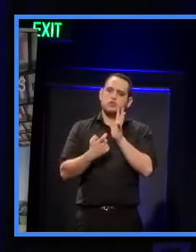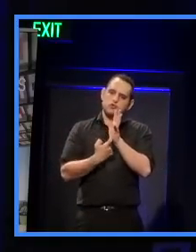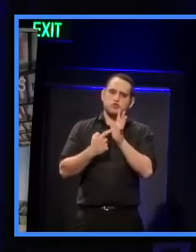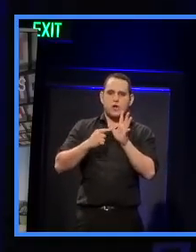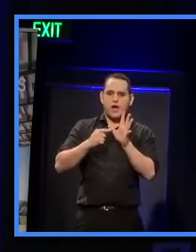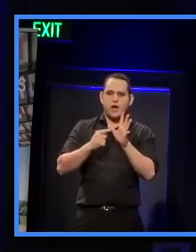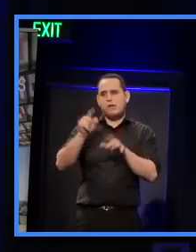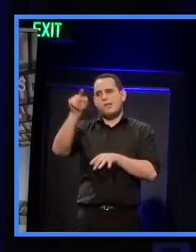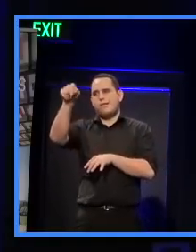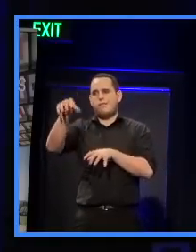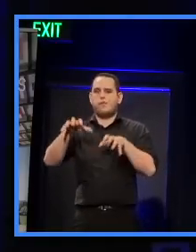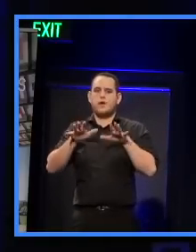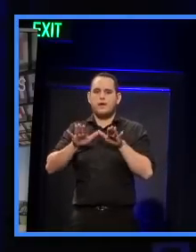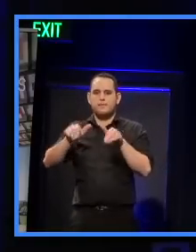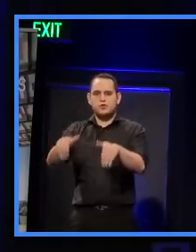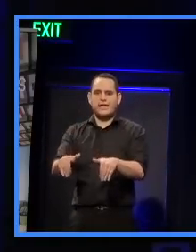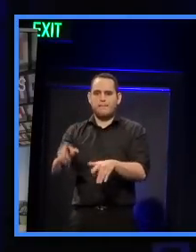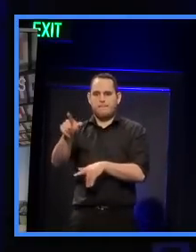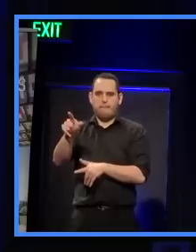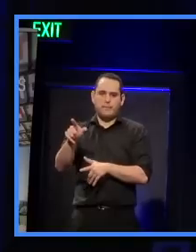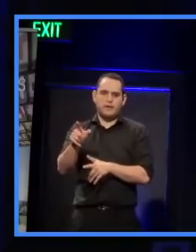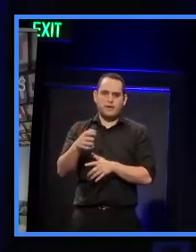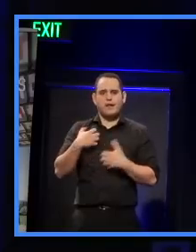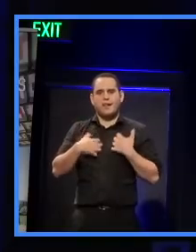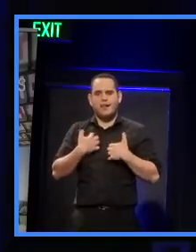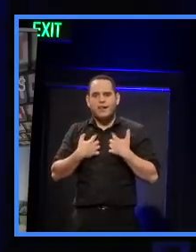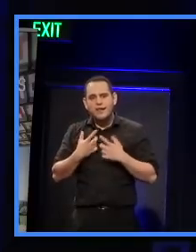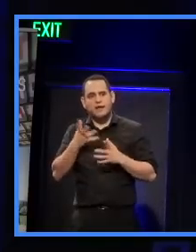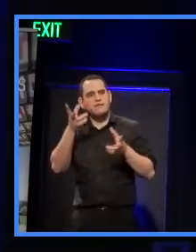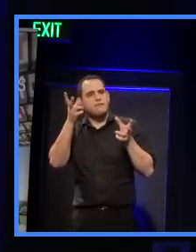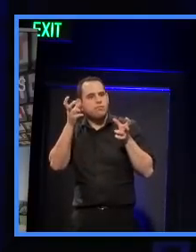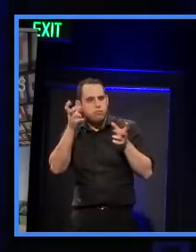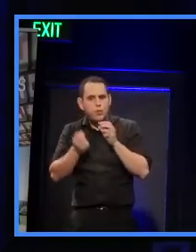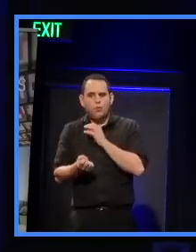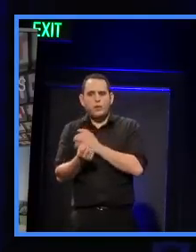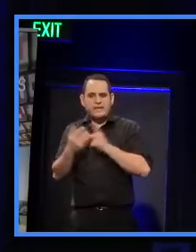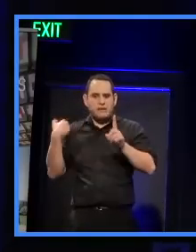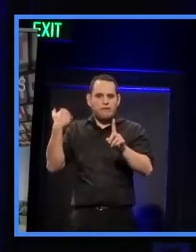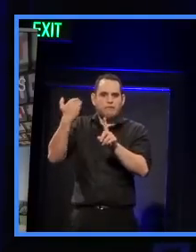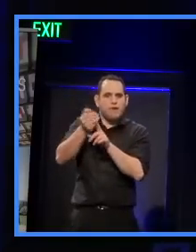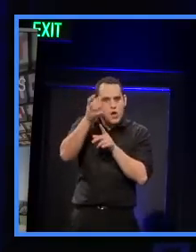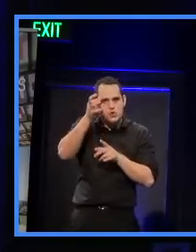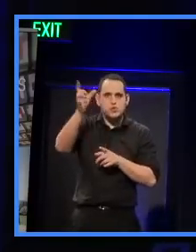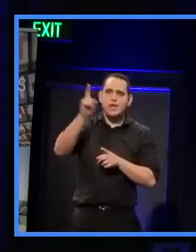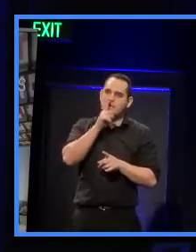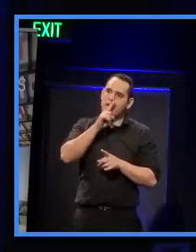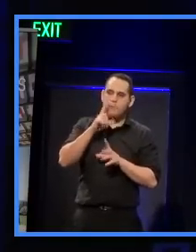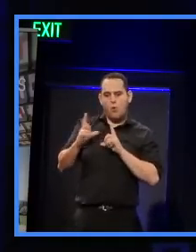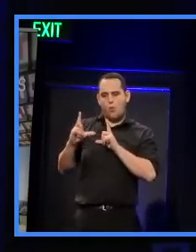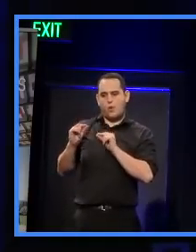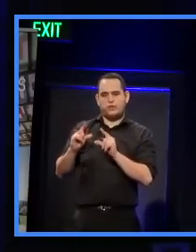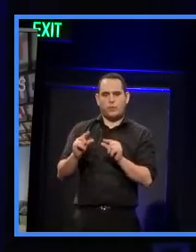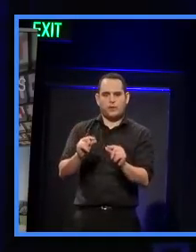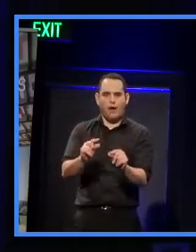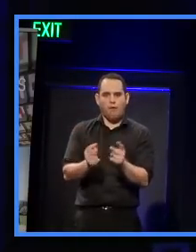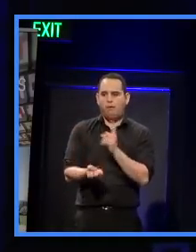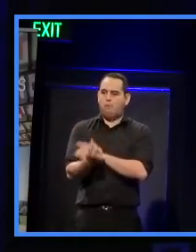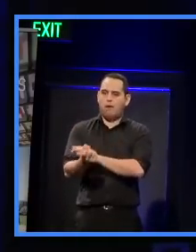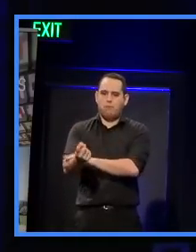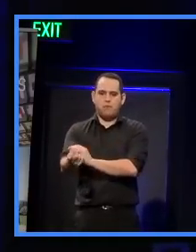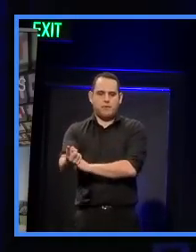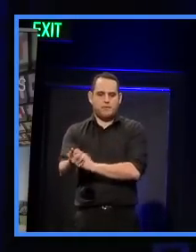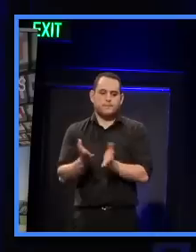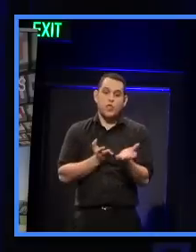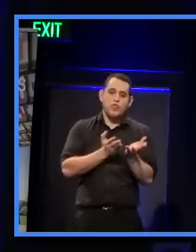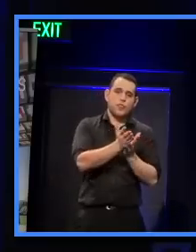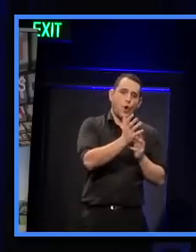which will be a great way to catch up on some of what's been going on in terms of Auckland's most creative people, in terms of what they've been getting up to. And